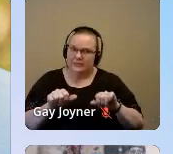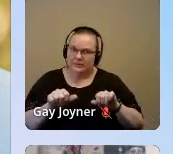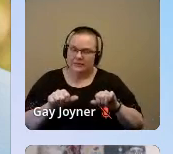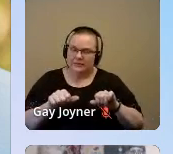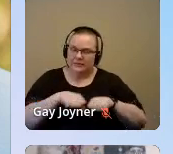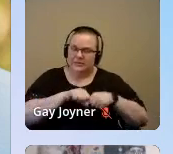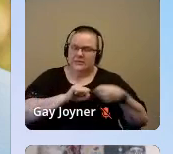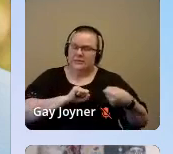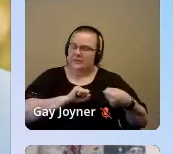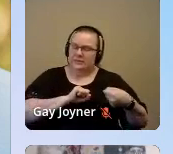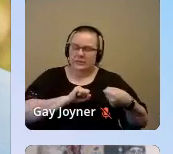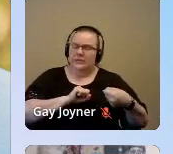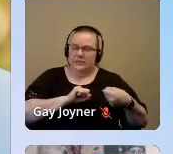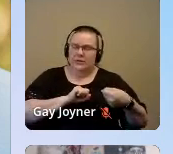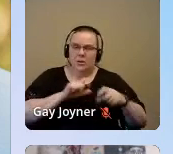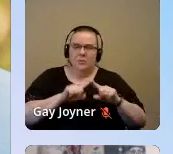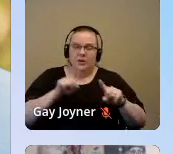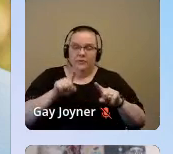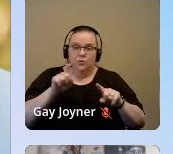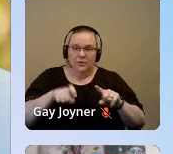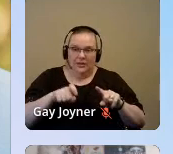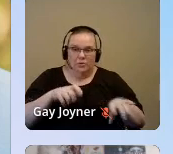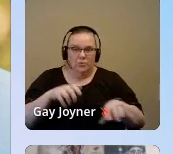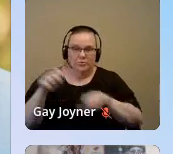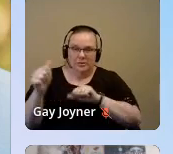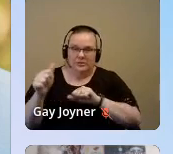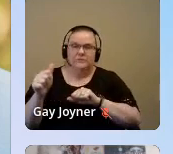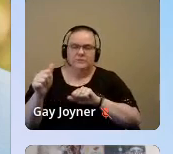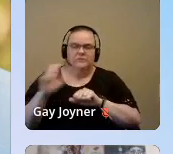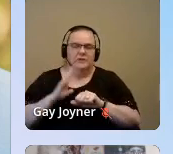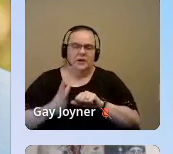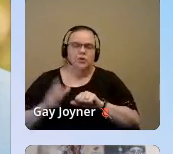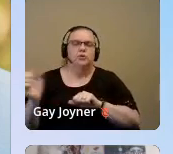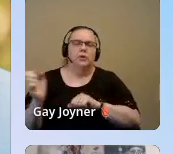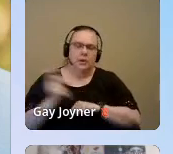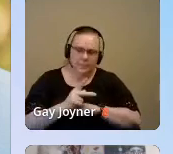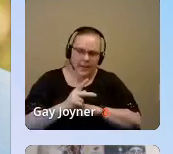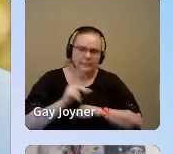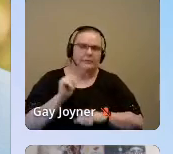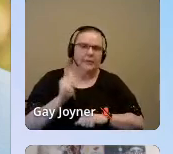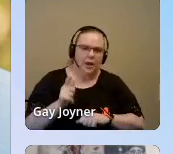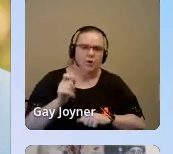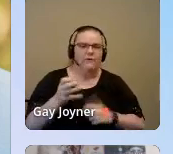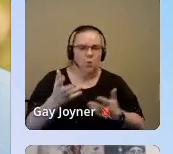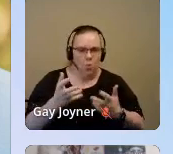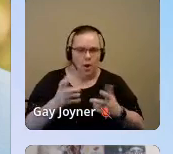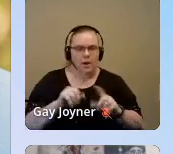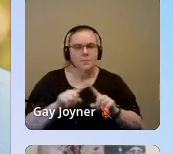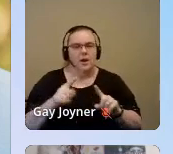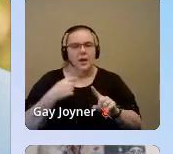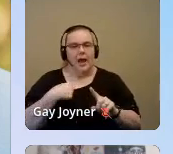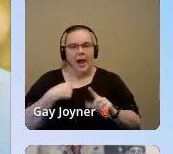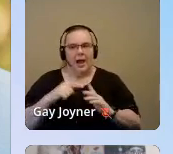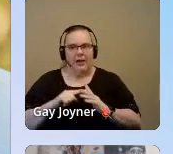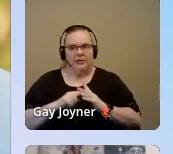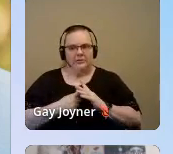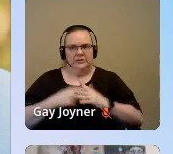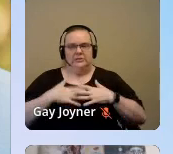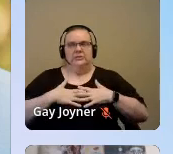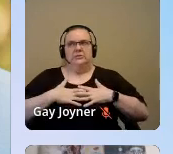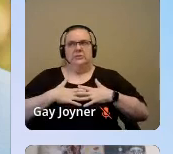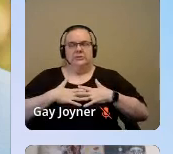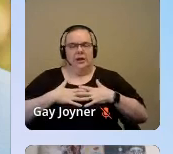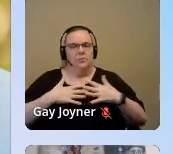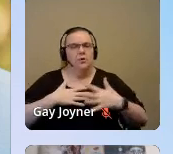that this is going to be recorded, so you can always return to the content. When I'm activated, I do deep breathing,